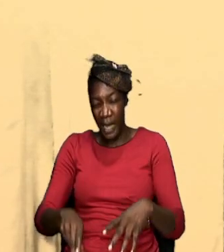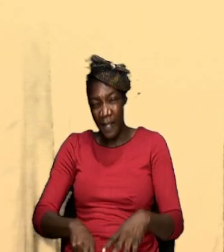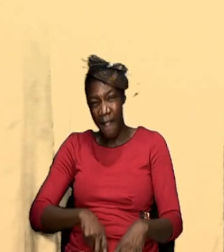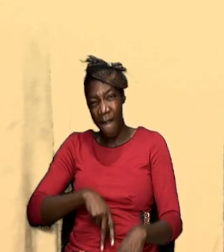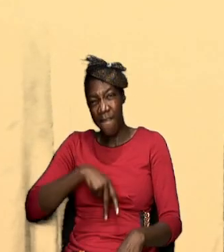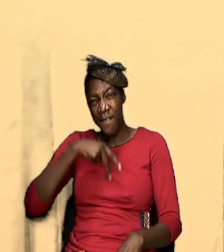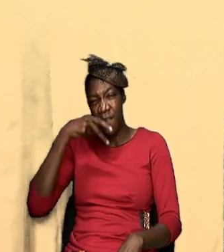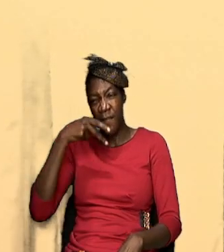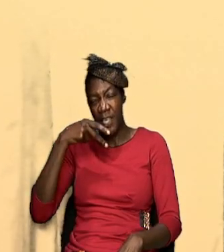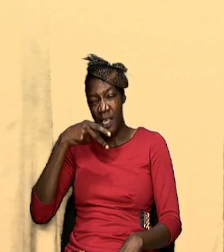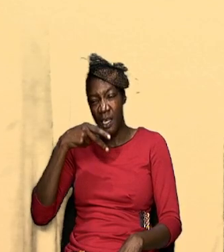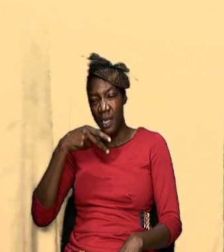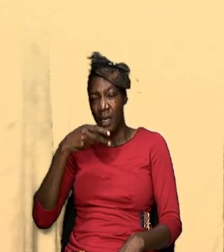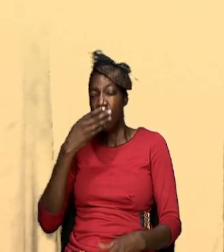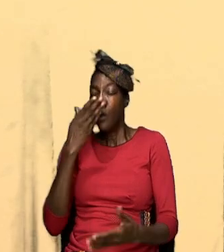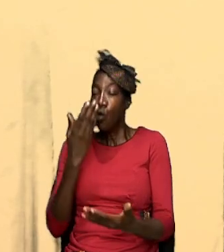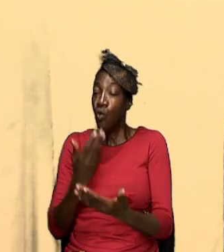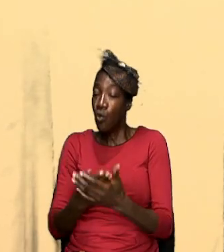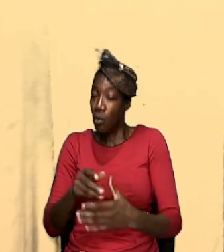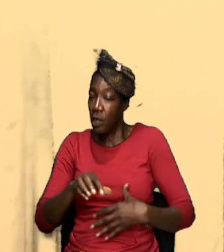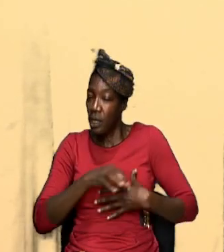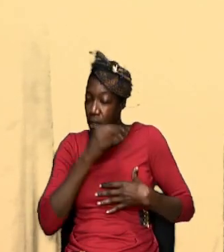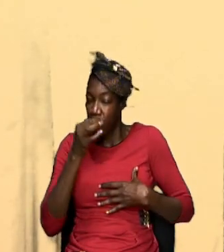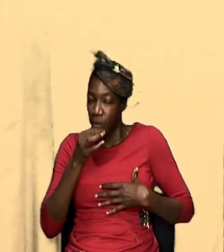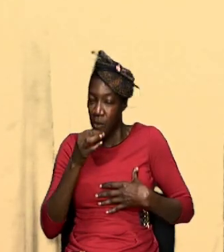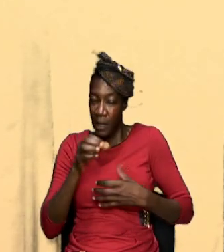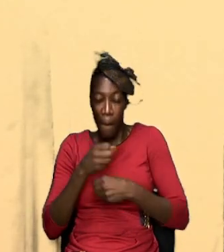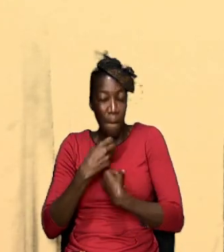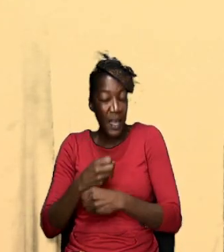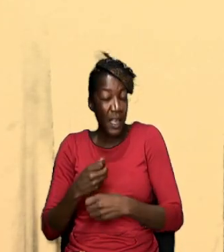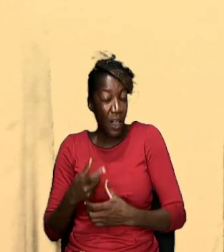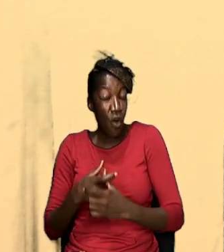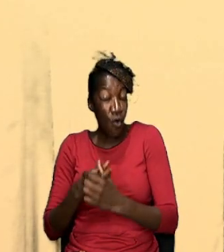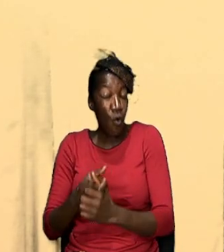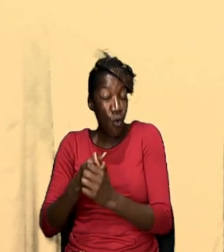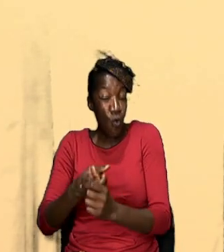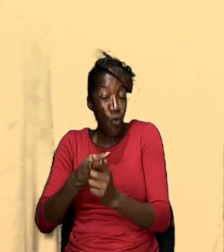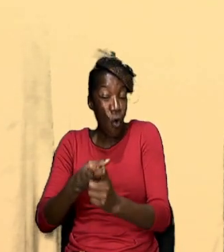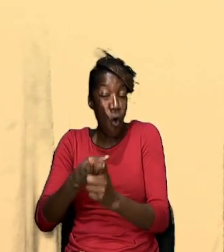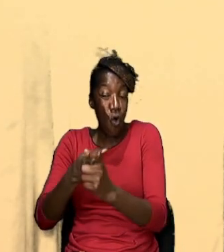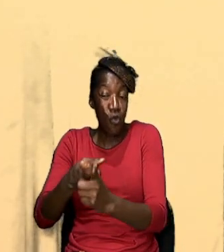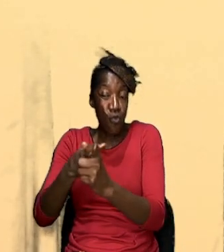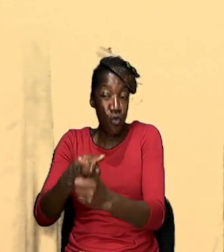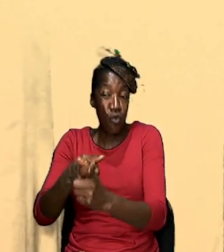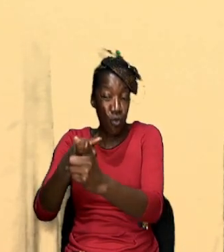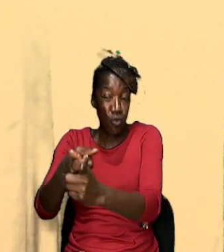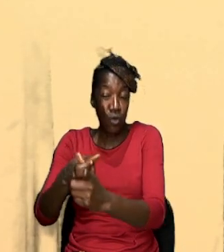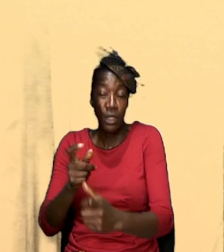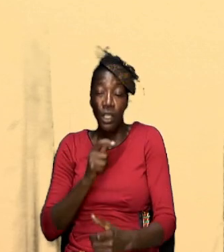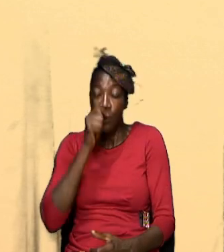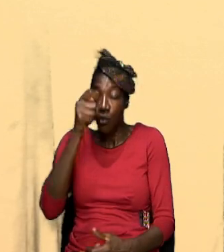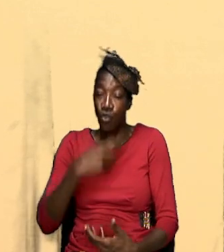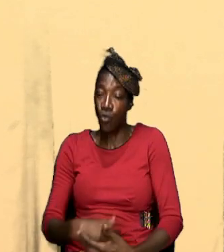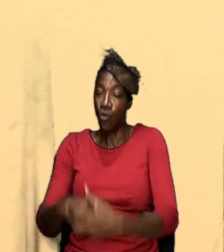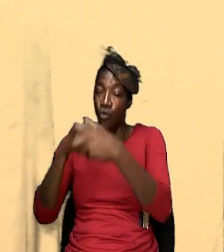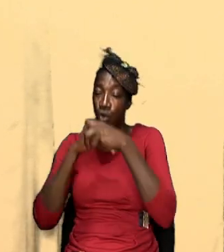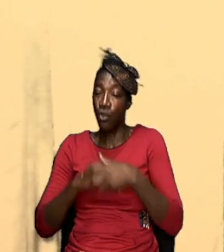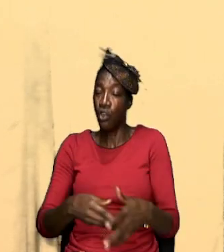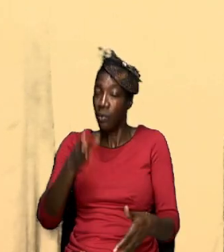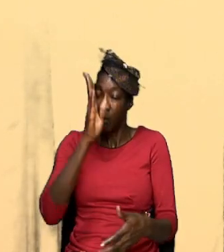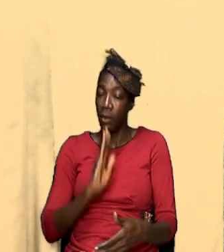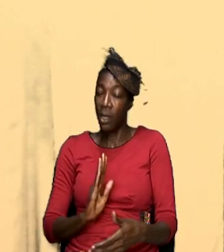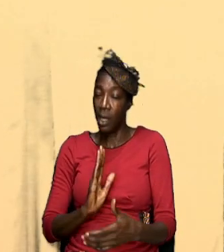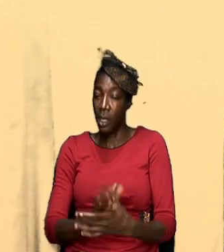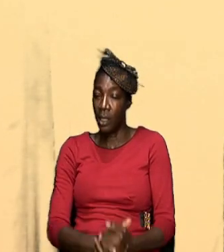in our spirit and it causes us to want to run the aisles and we run the aisles in true worship towards God